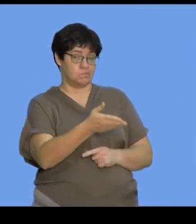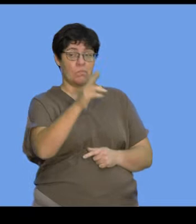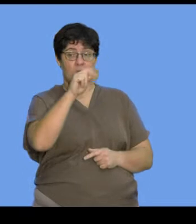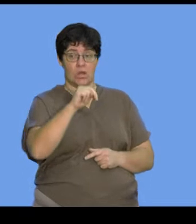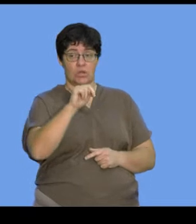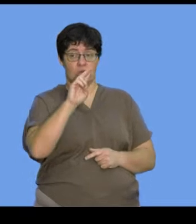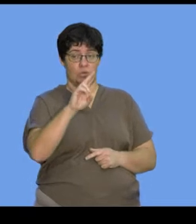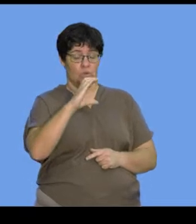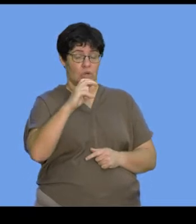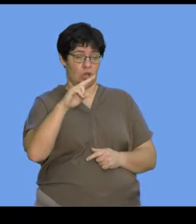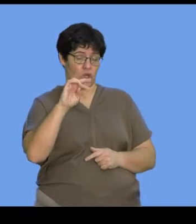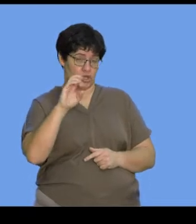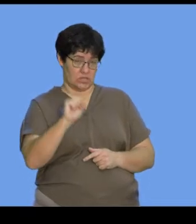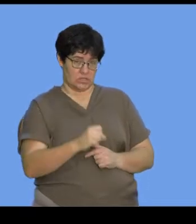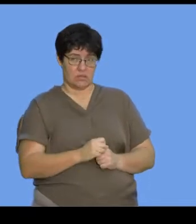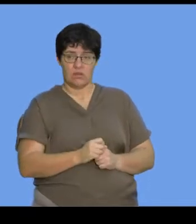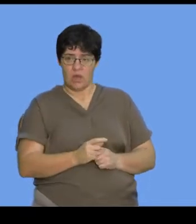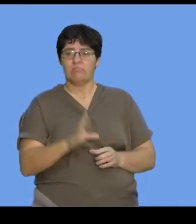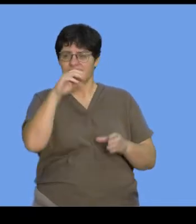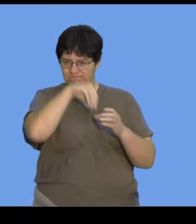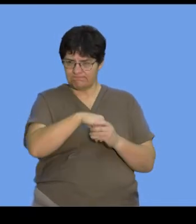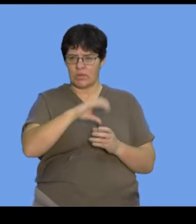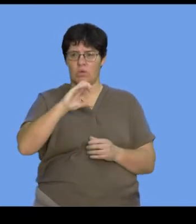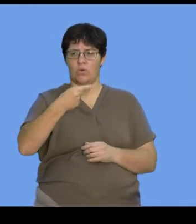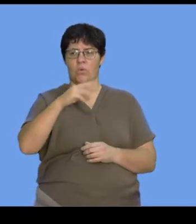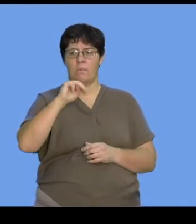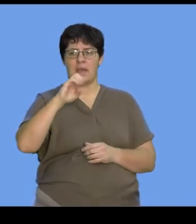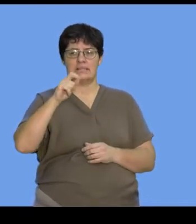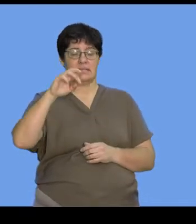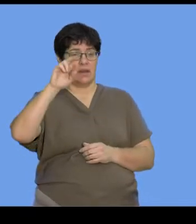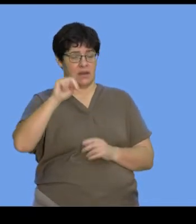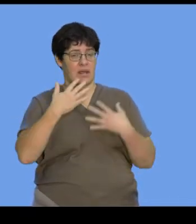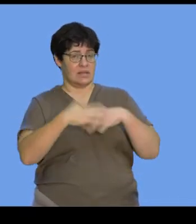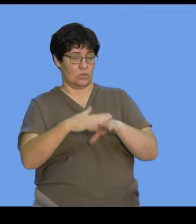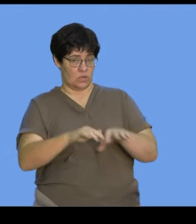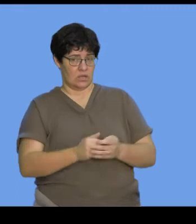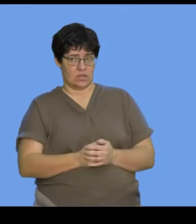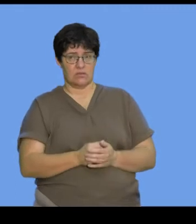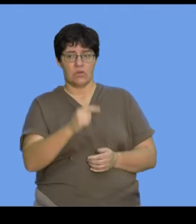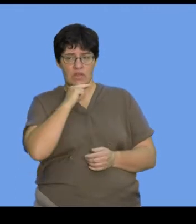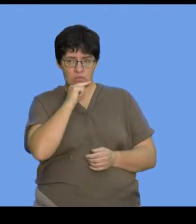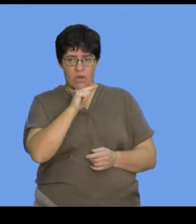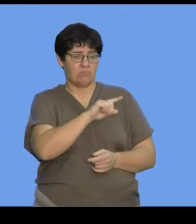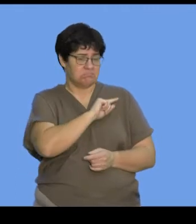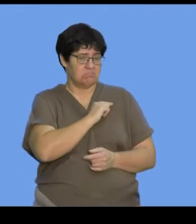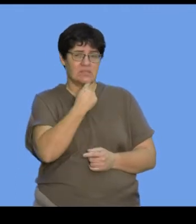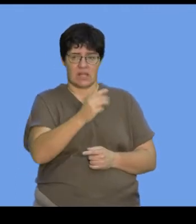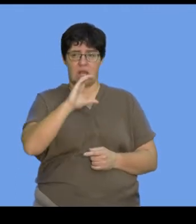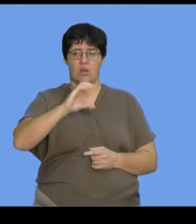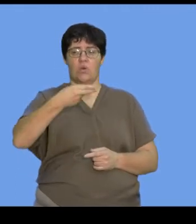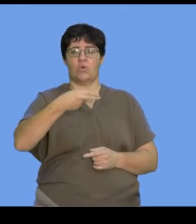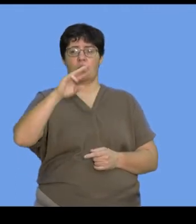nucleus, where it forms part of the chromatin network, as we've just seen. And thus, it is known as chromosomal DNA.